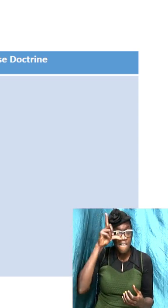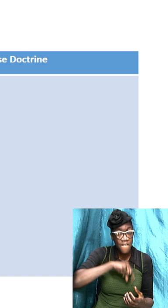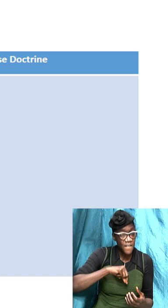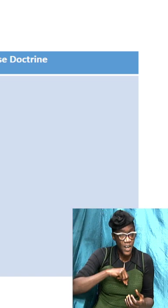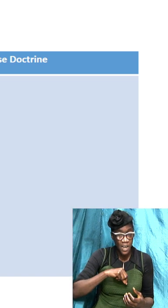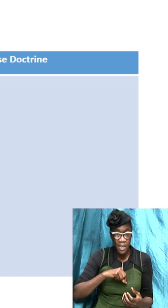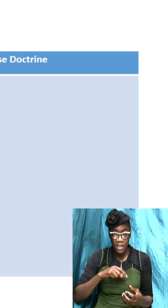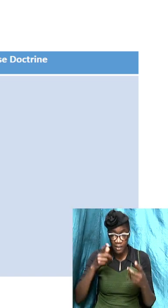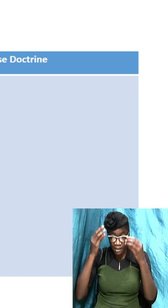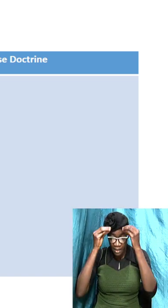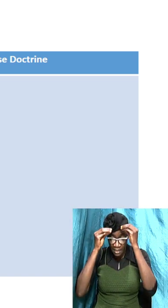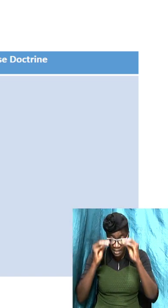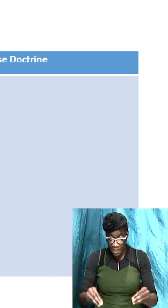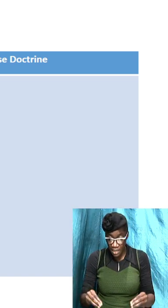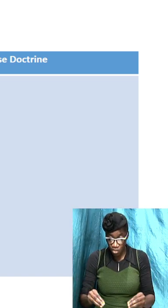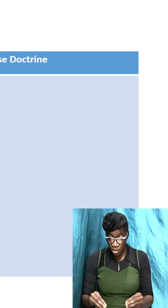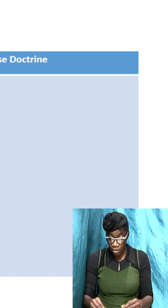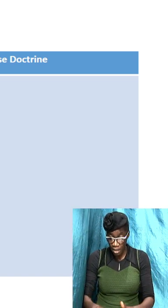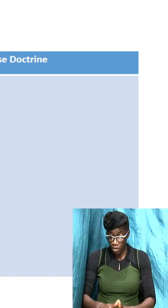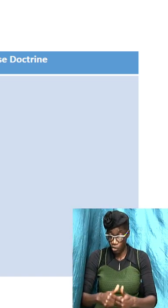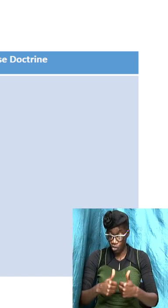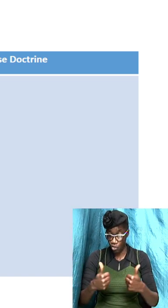scrutiny of the entire book